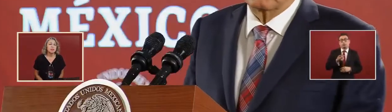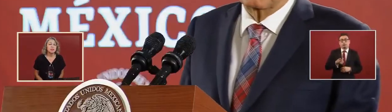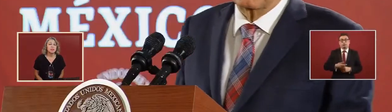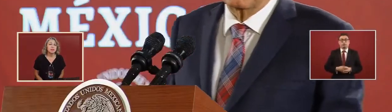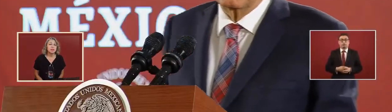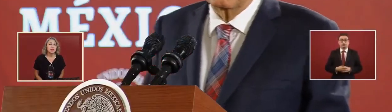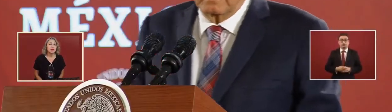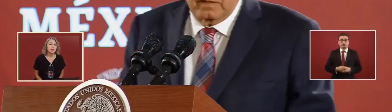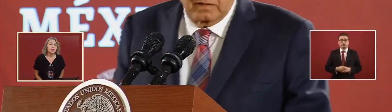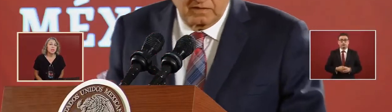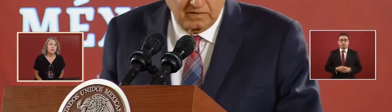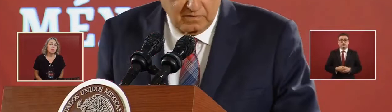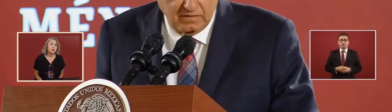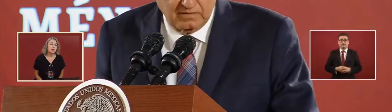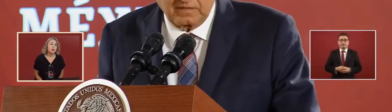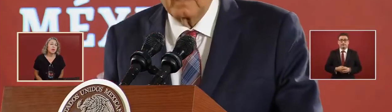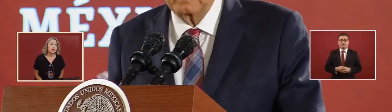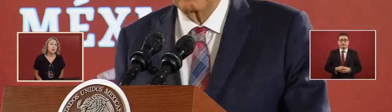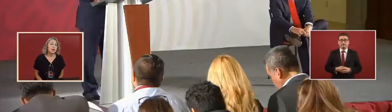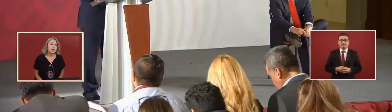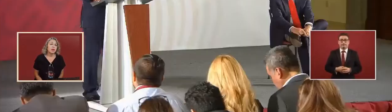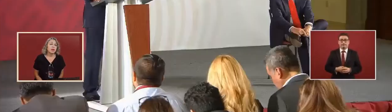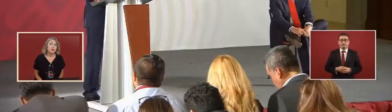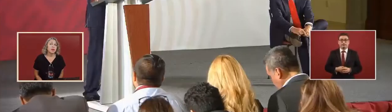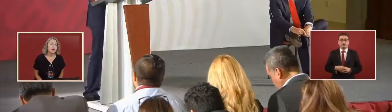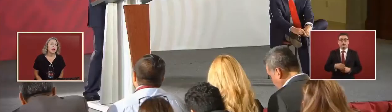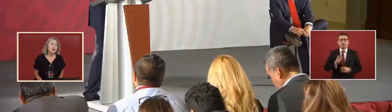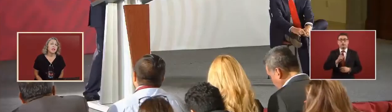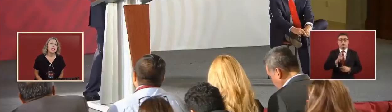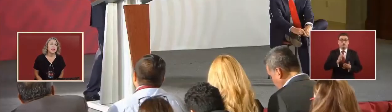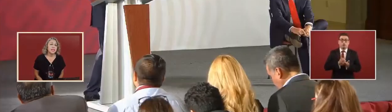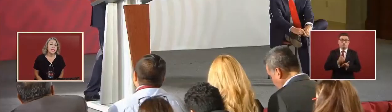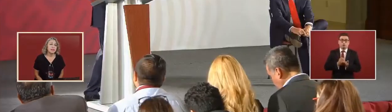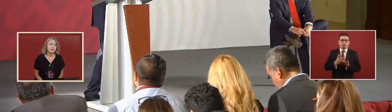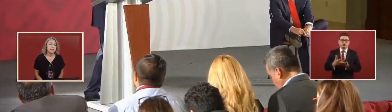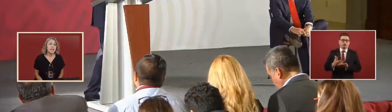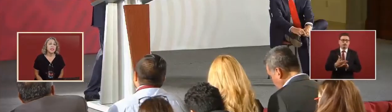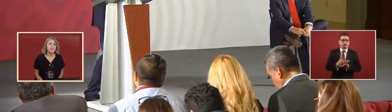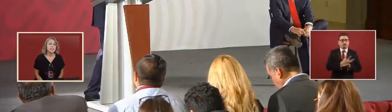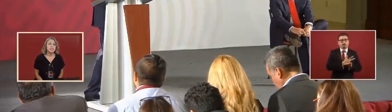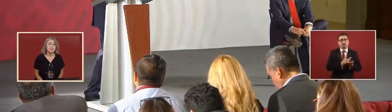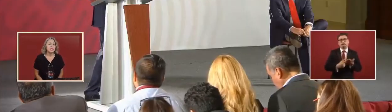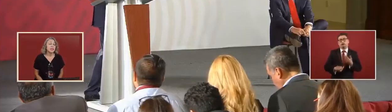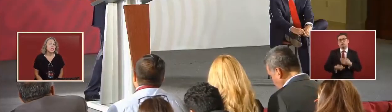collecting in taxes in Mexico.